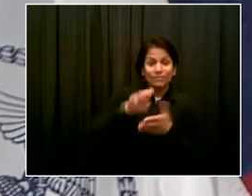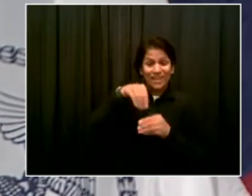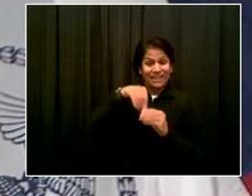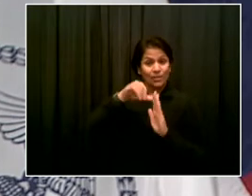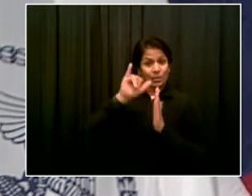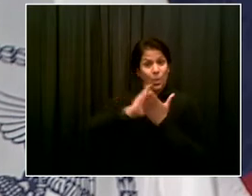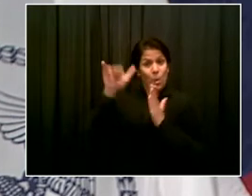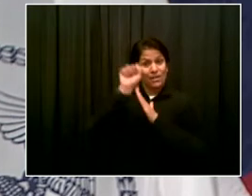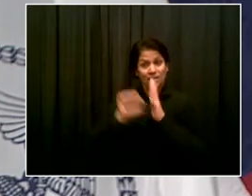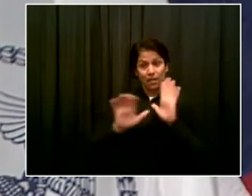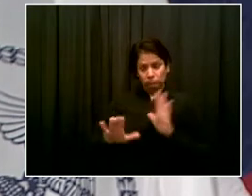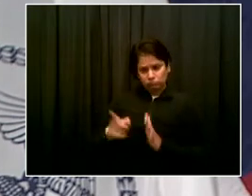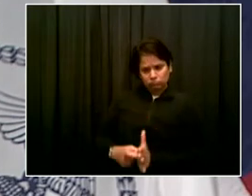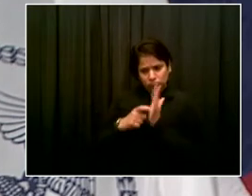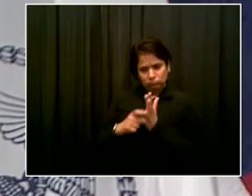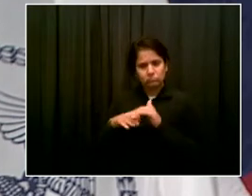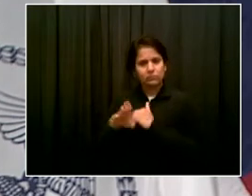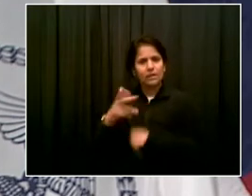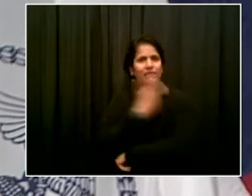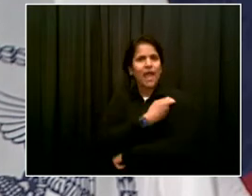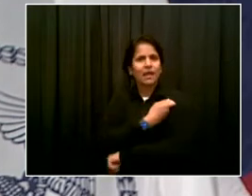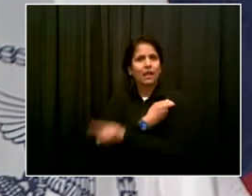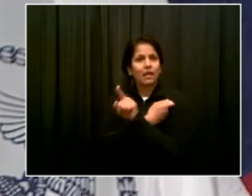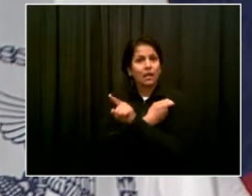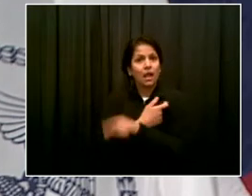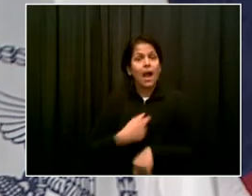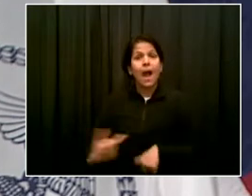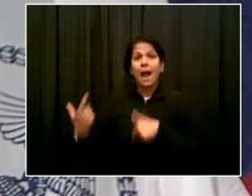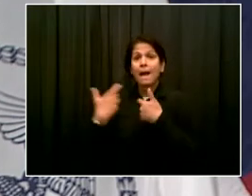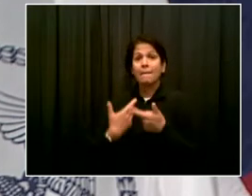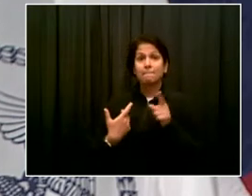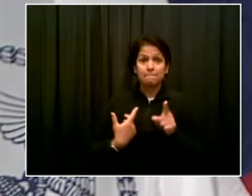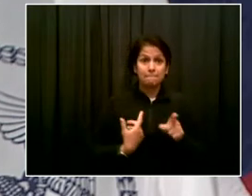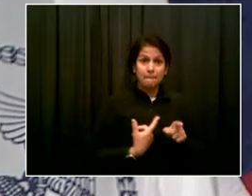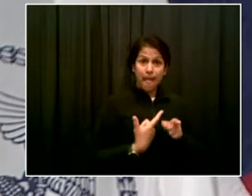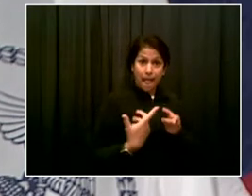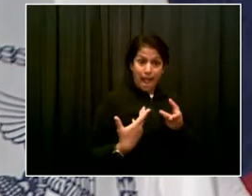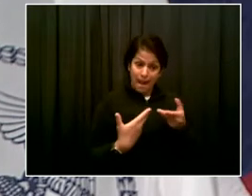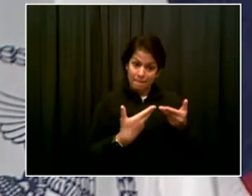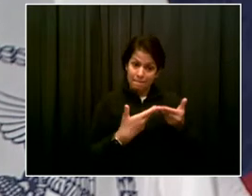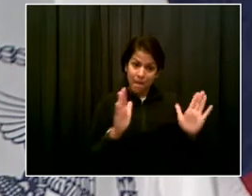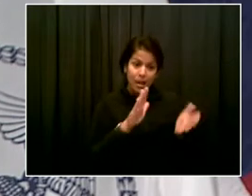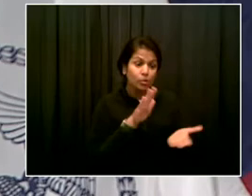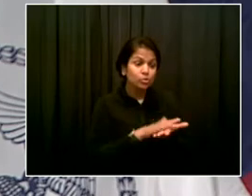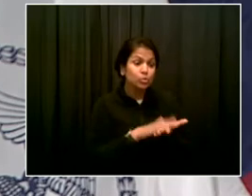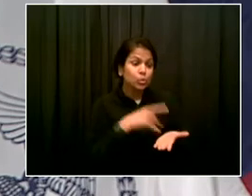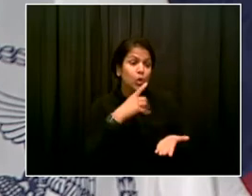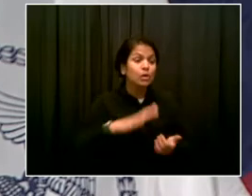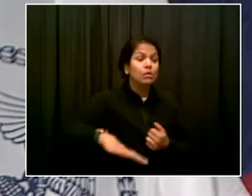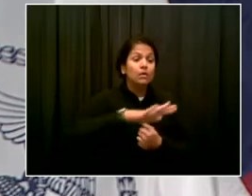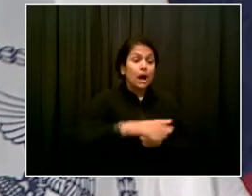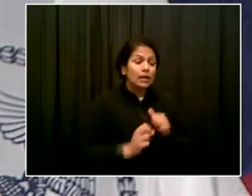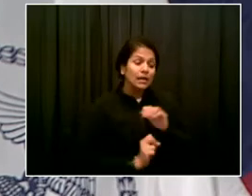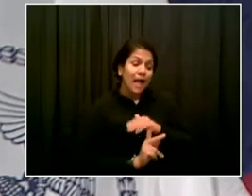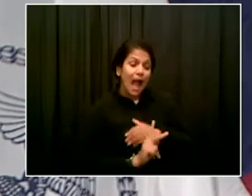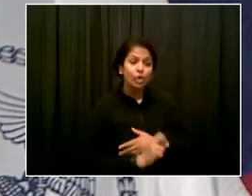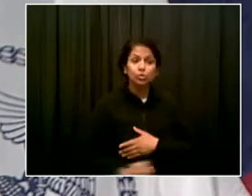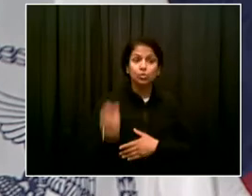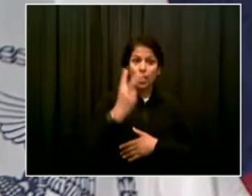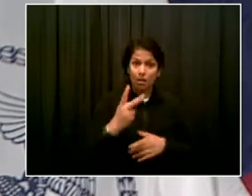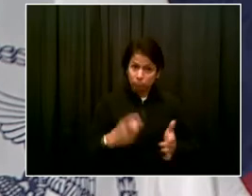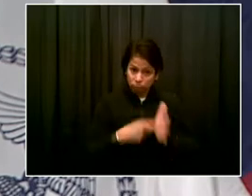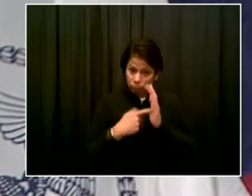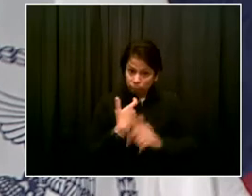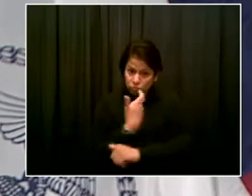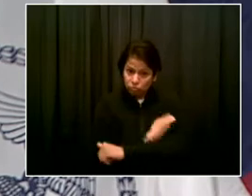available at the schools? And also, would you require teachers to be vaccinated? No, across the board, Juliet.